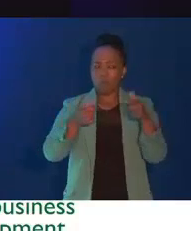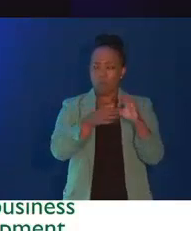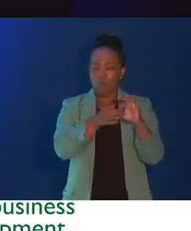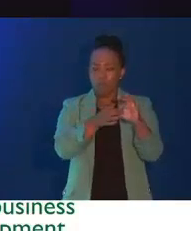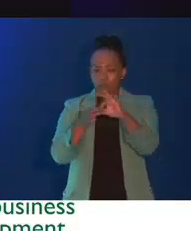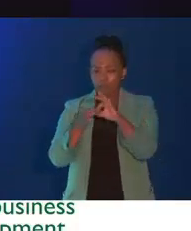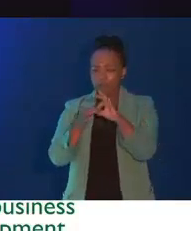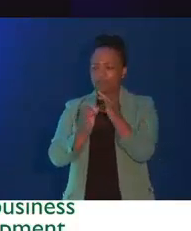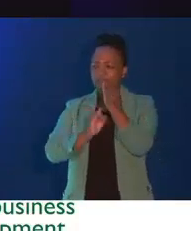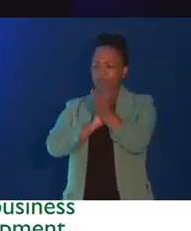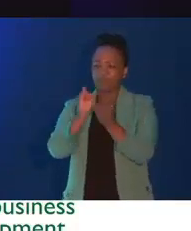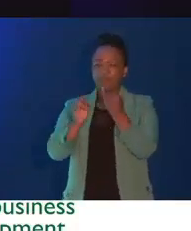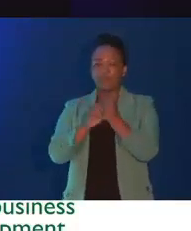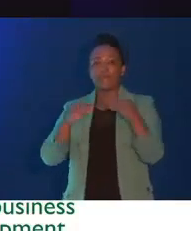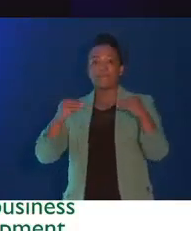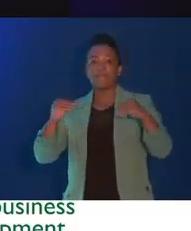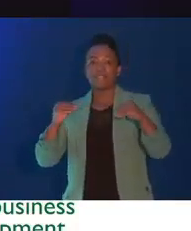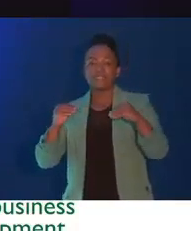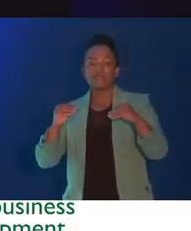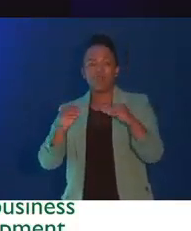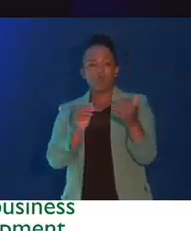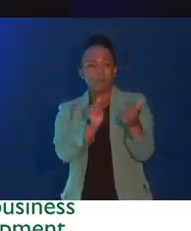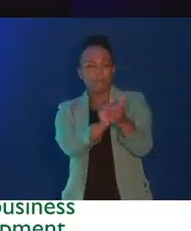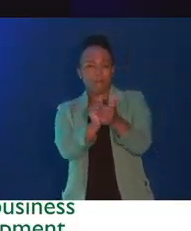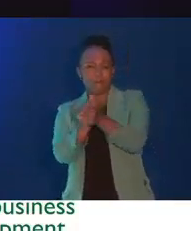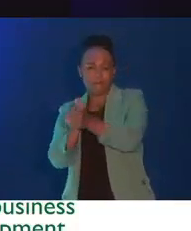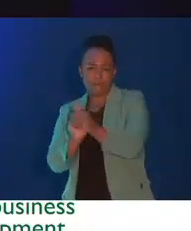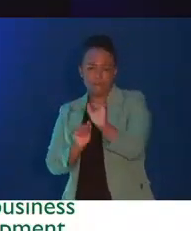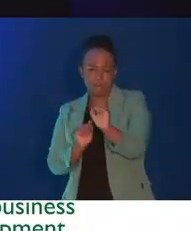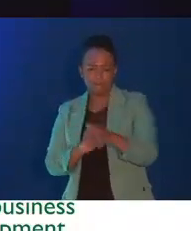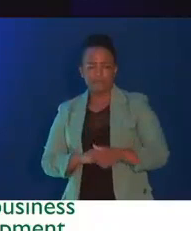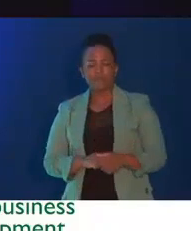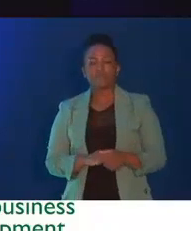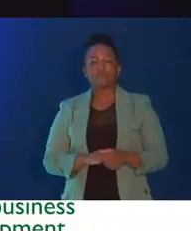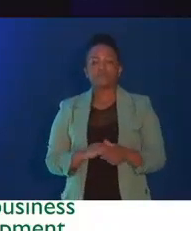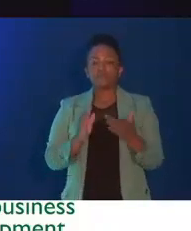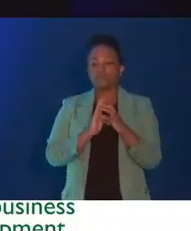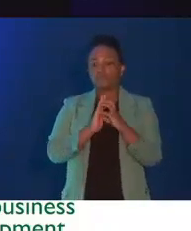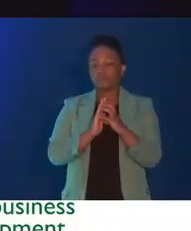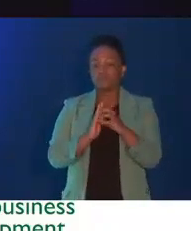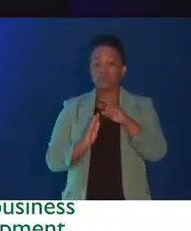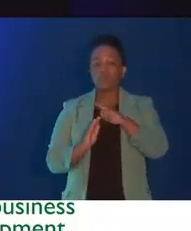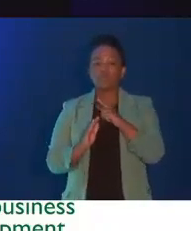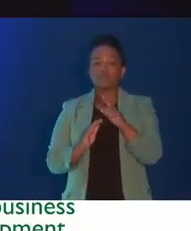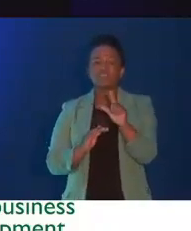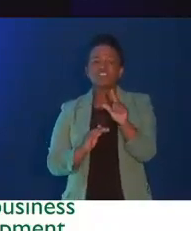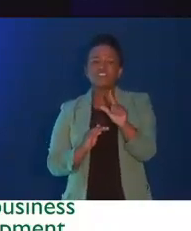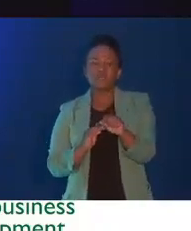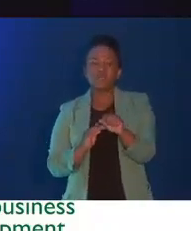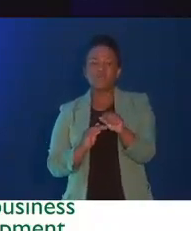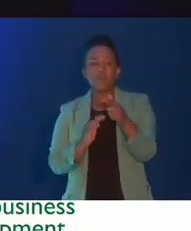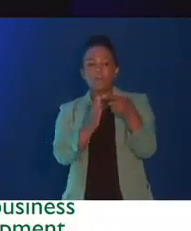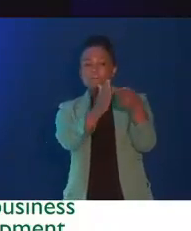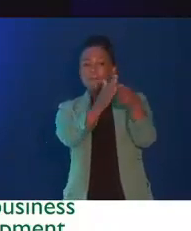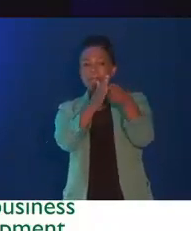international manufacturers and suppliers. In some cases, the issue of cheaper imports is used as an excuse